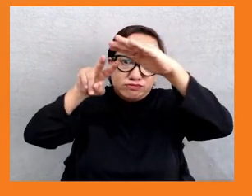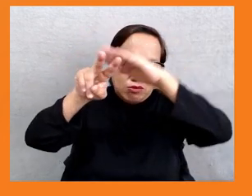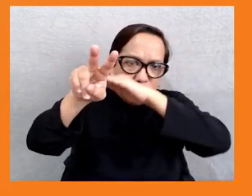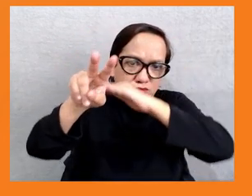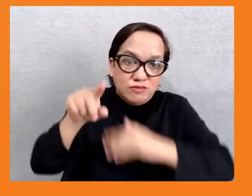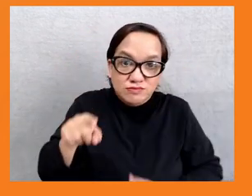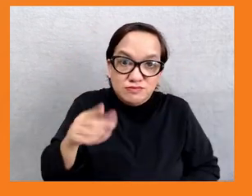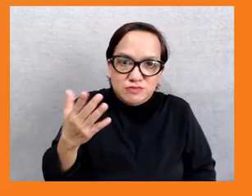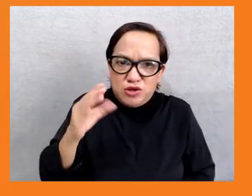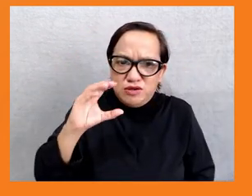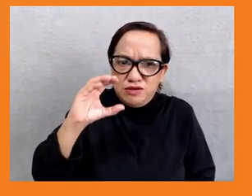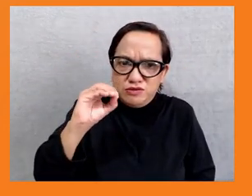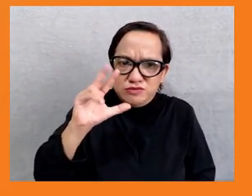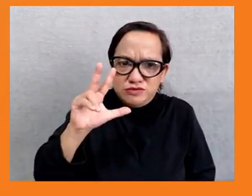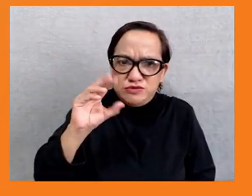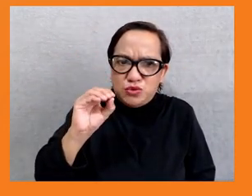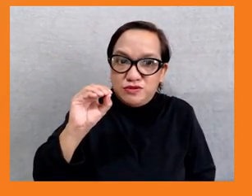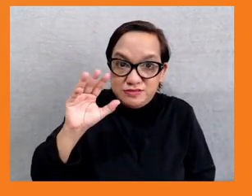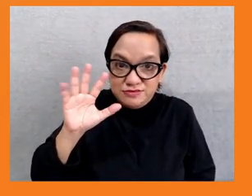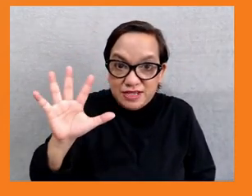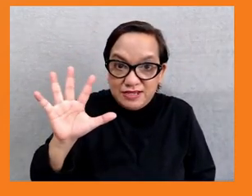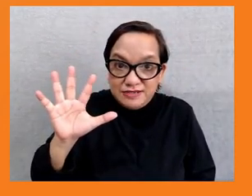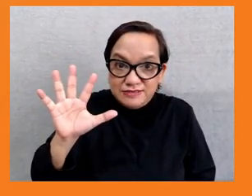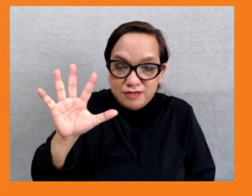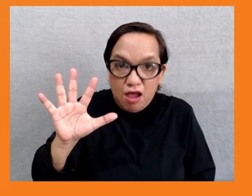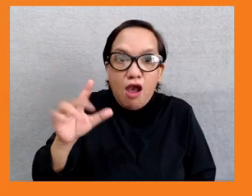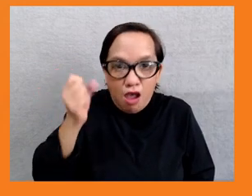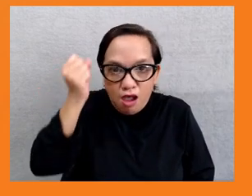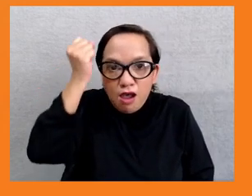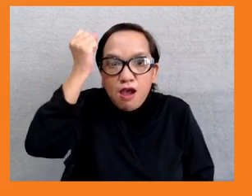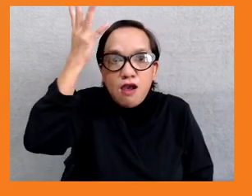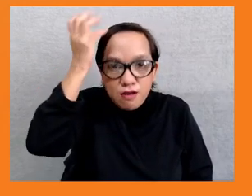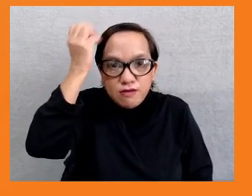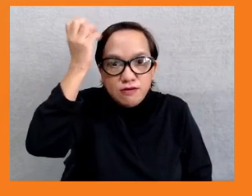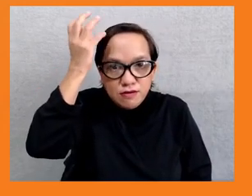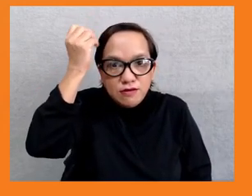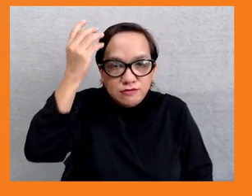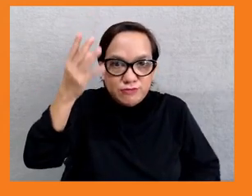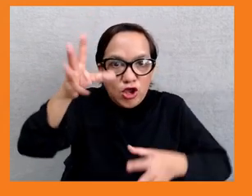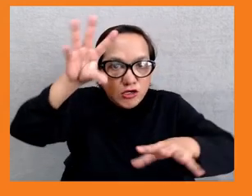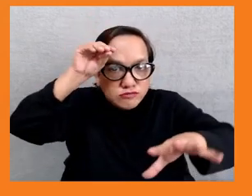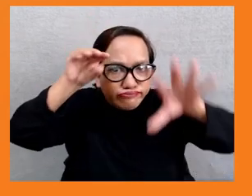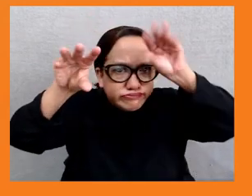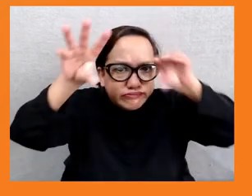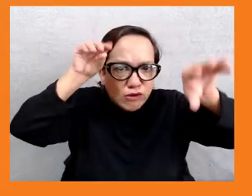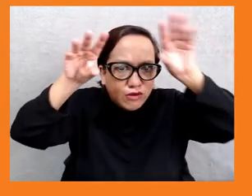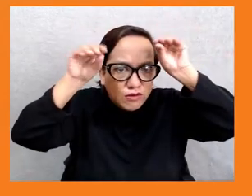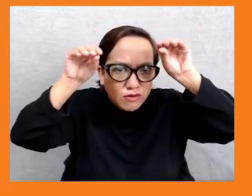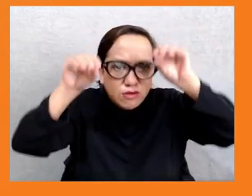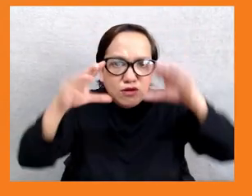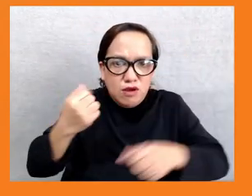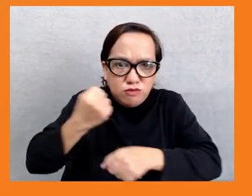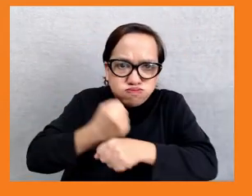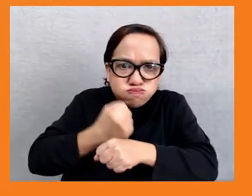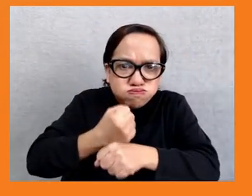CSO engagement. We worked with the CSOs at the project level, national level, regional level, and even international